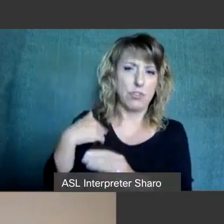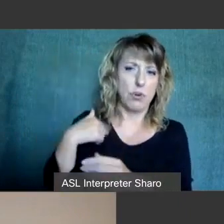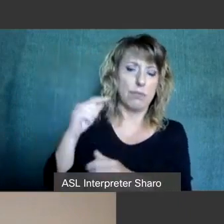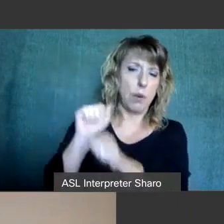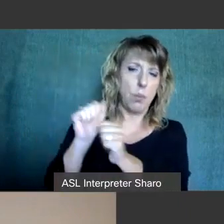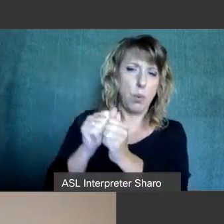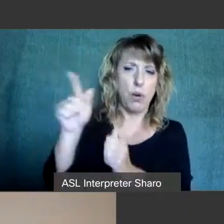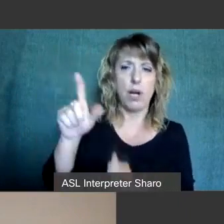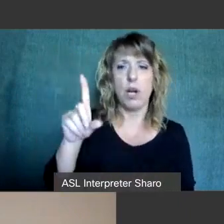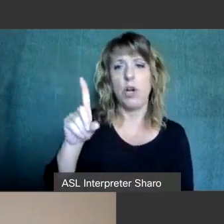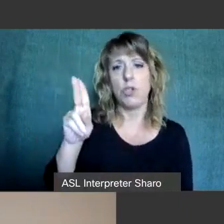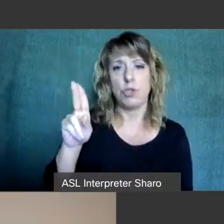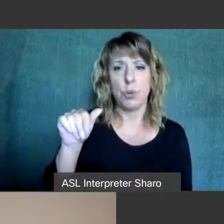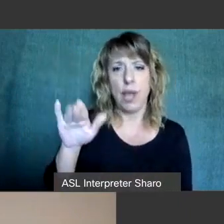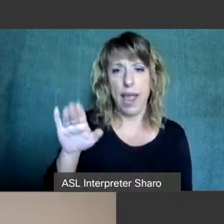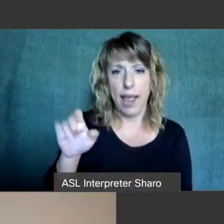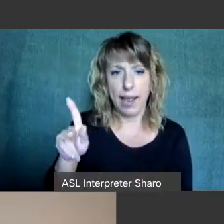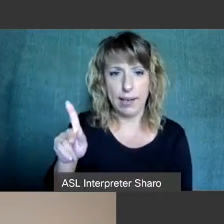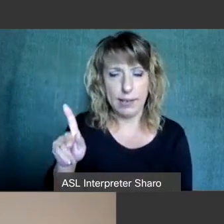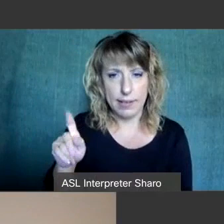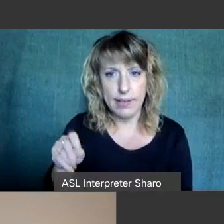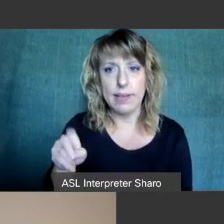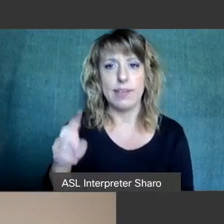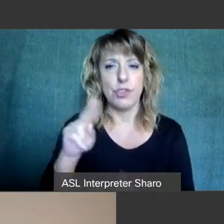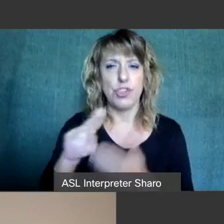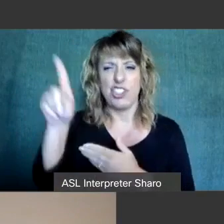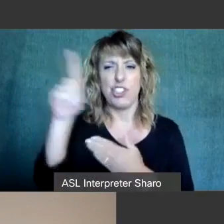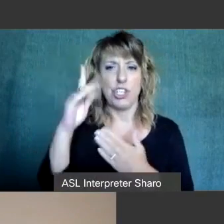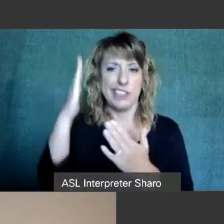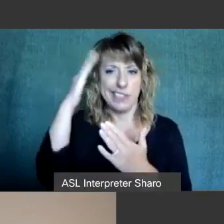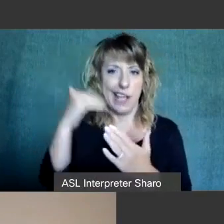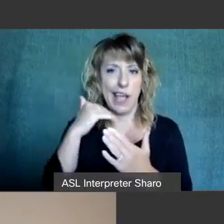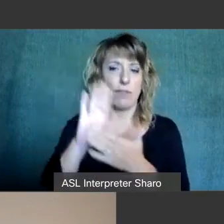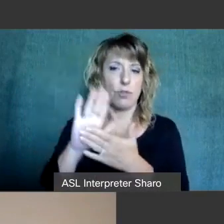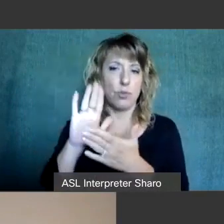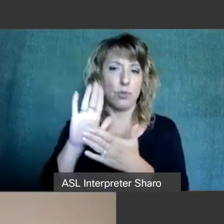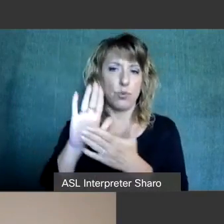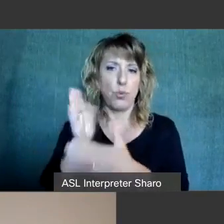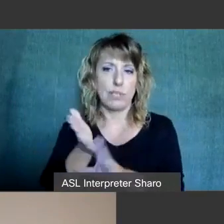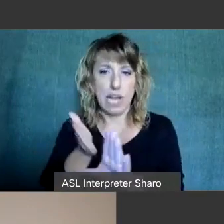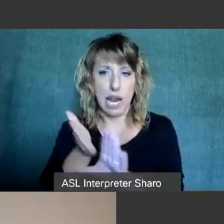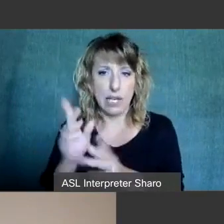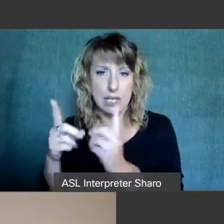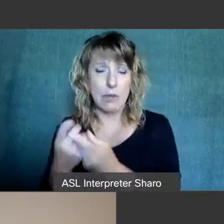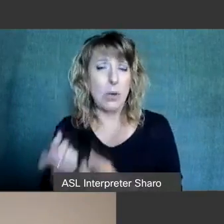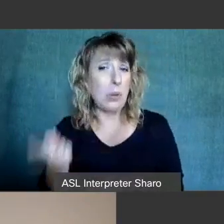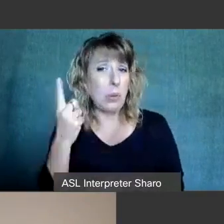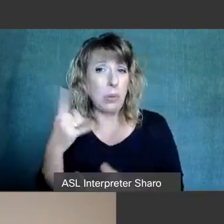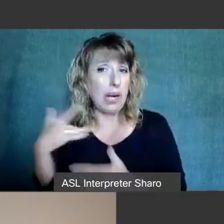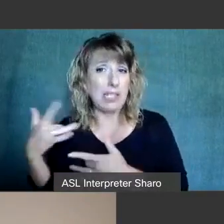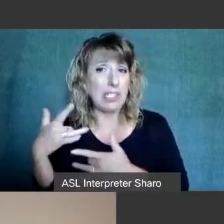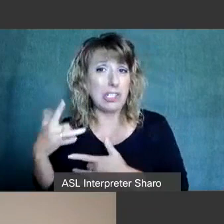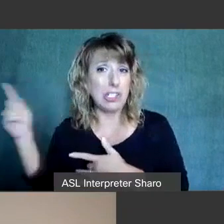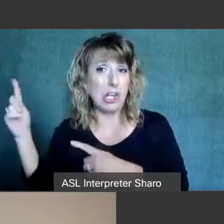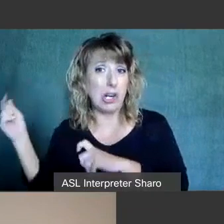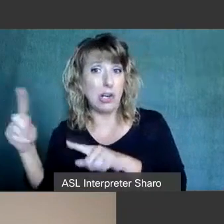from duquesne university she's the head of the school psychology department she said the one concern that was raised to